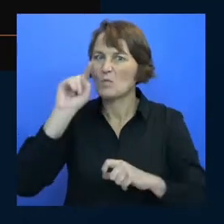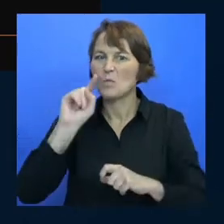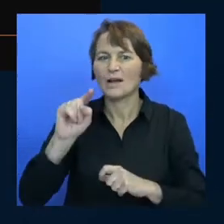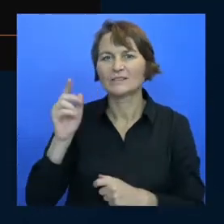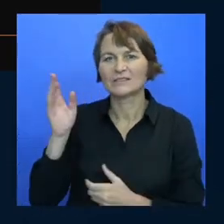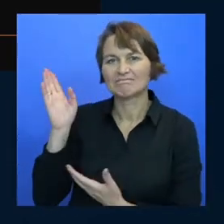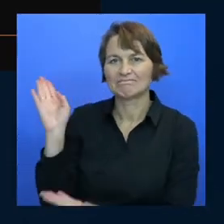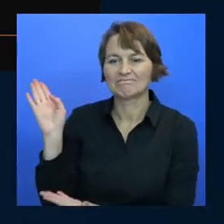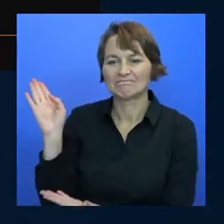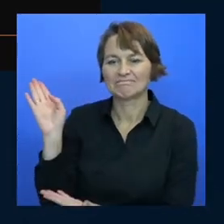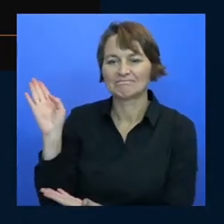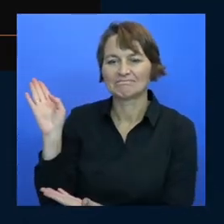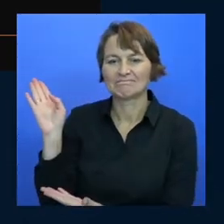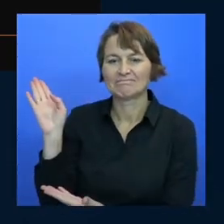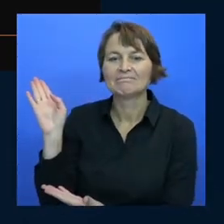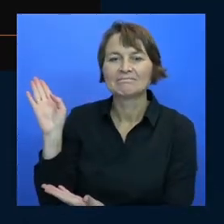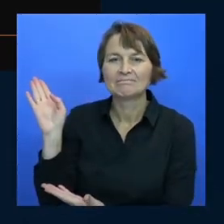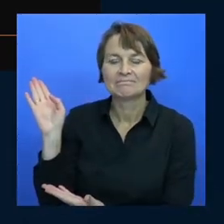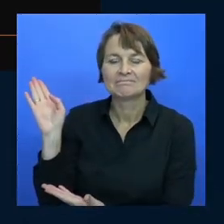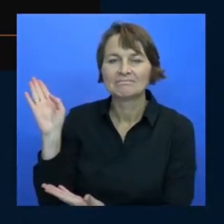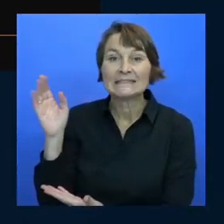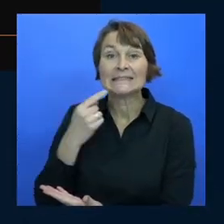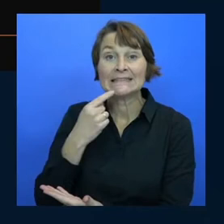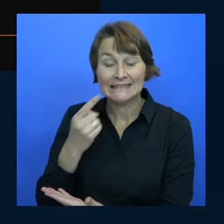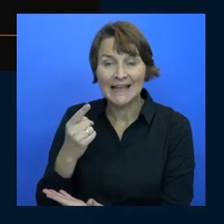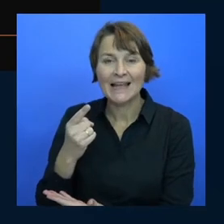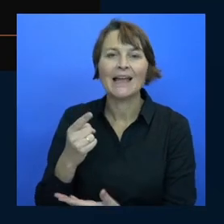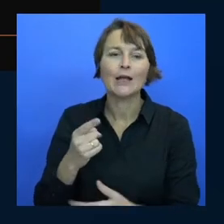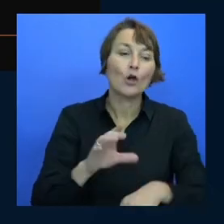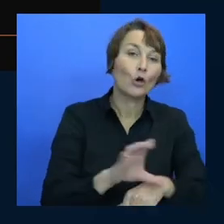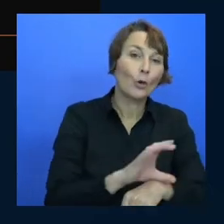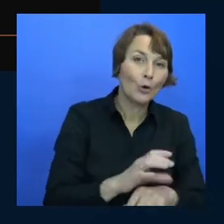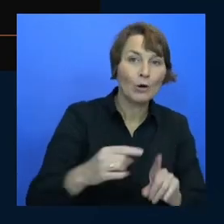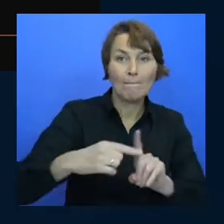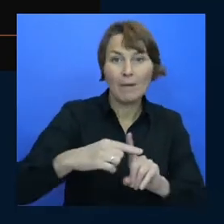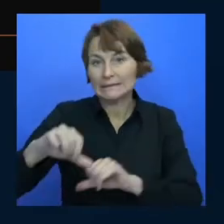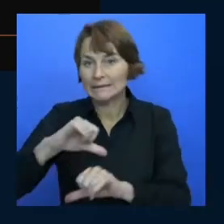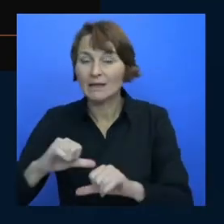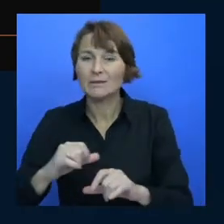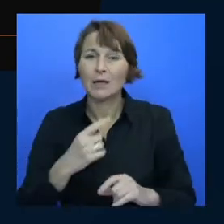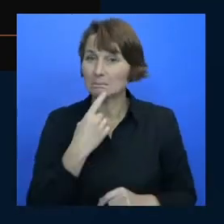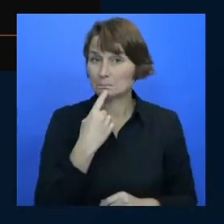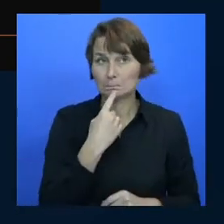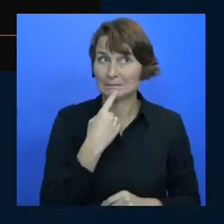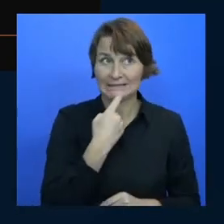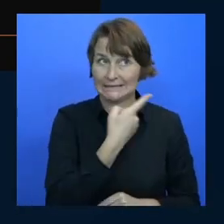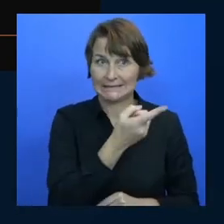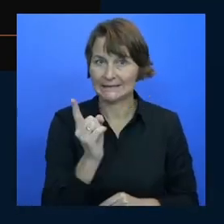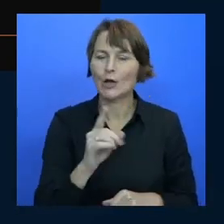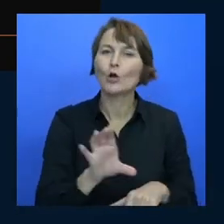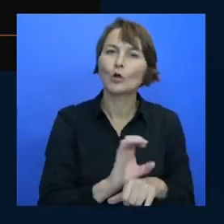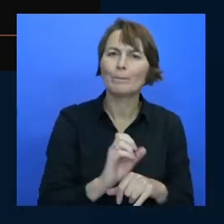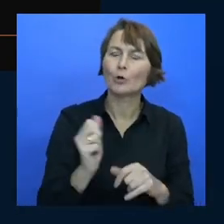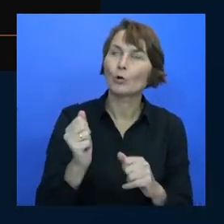we always hear about computer science but we don't hear too much about computer art and when we do it's only in the